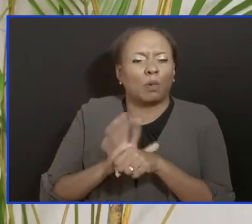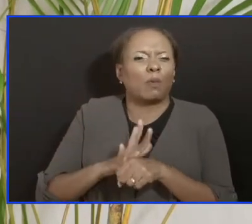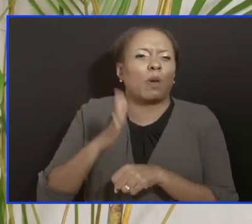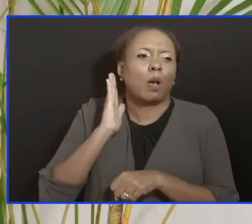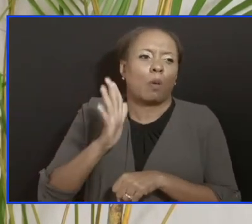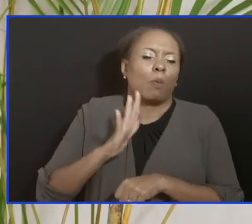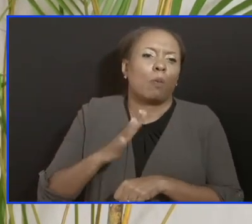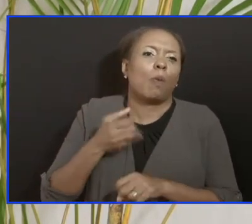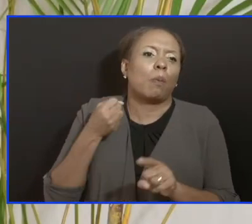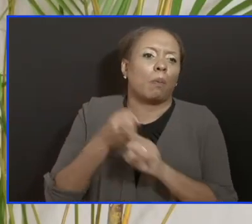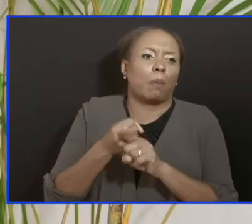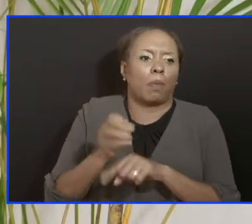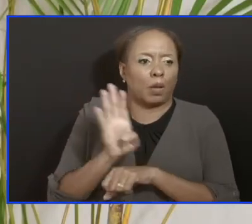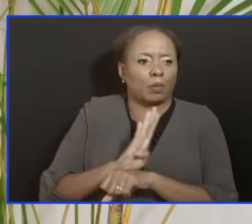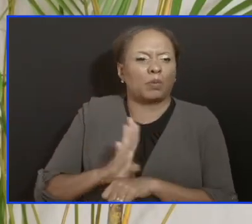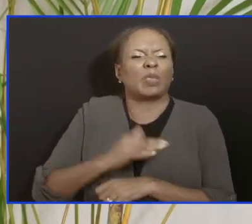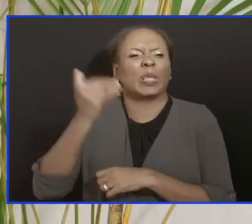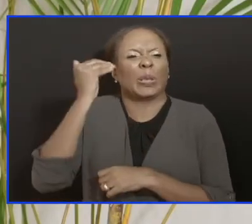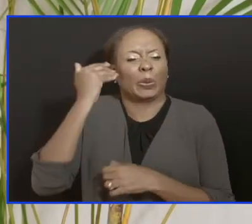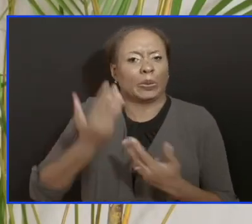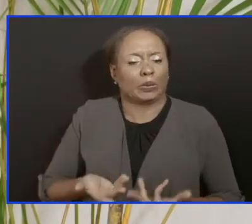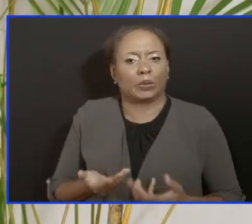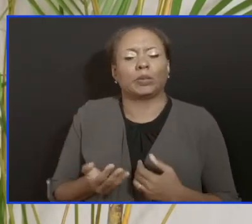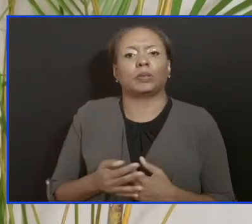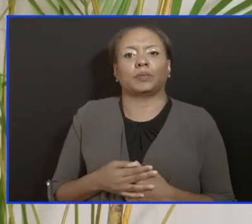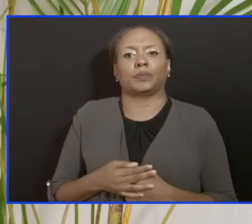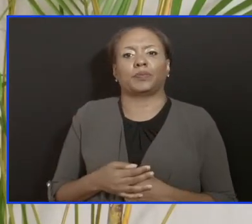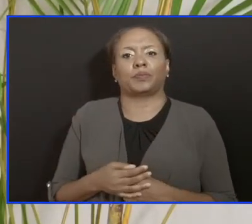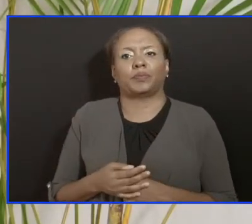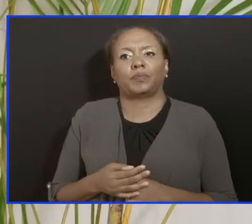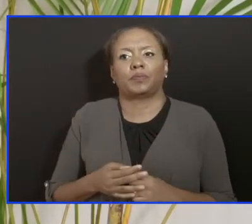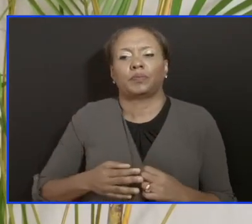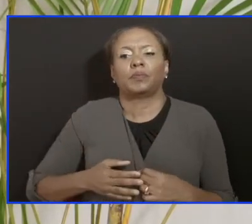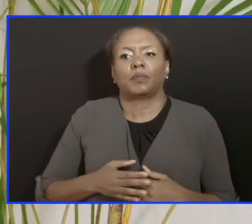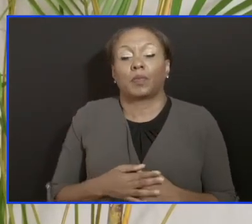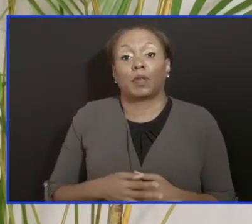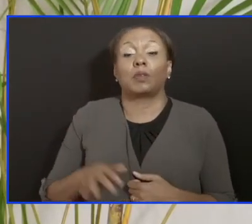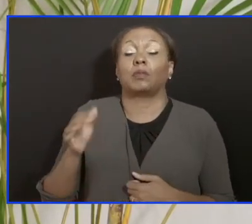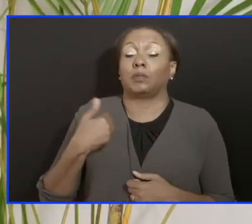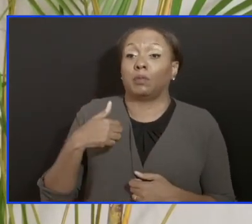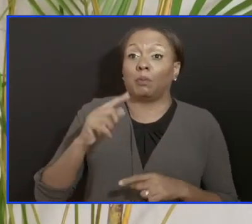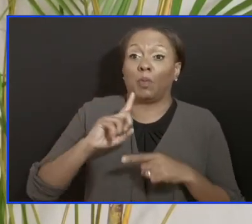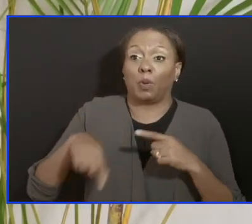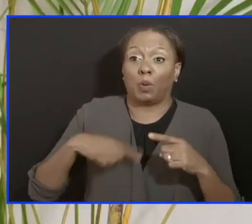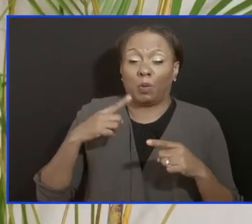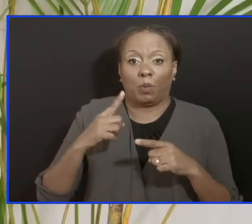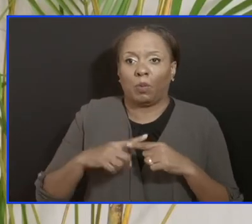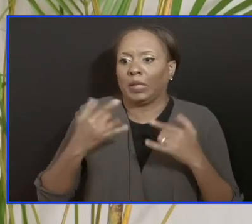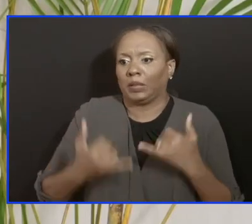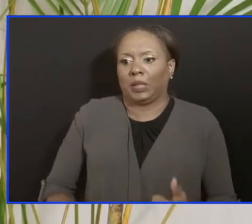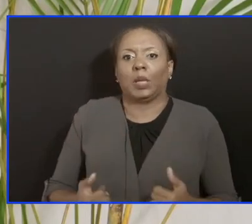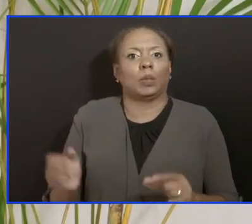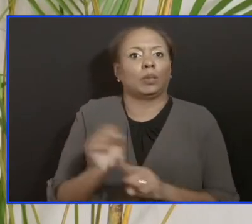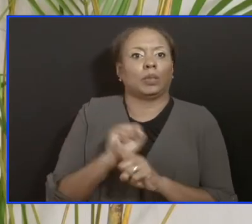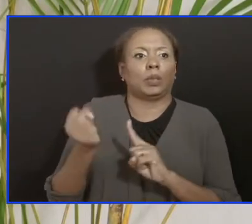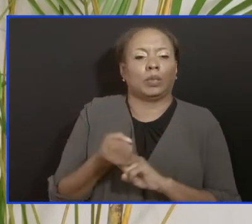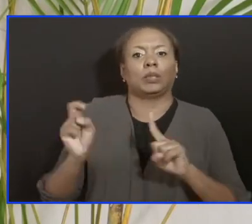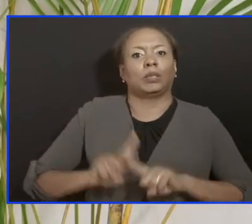in the world in the world. So that was the main effort. But when we move to a situation